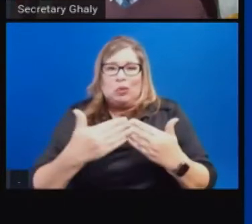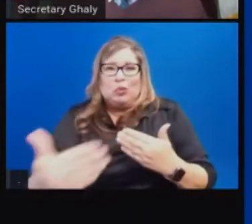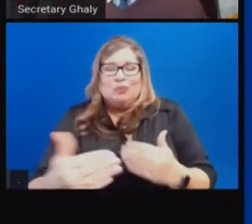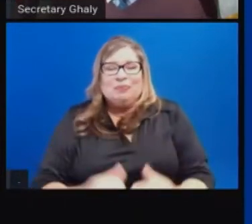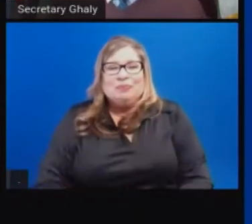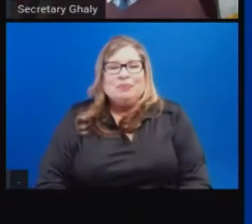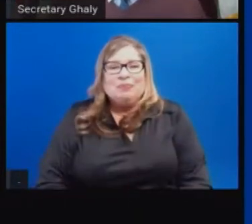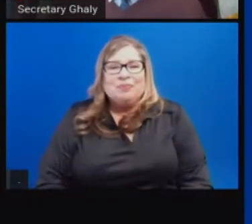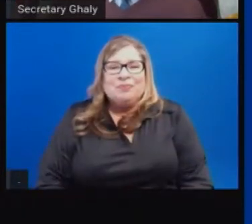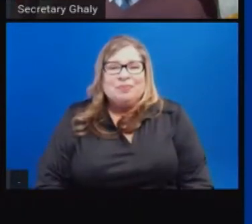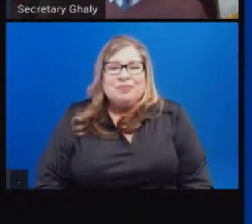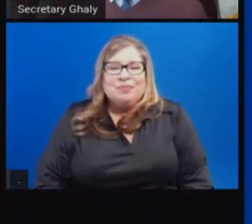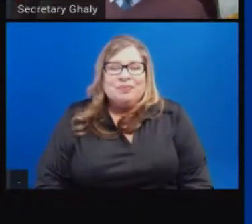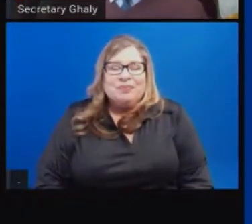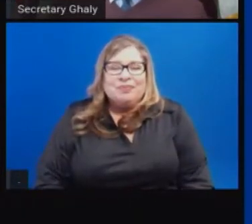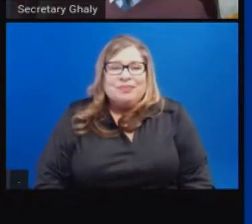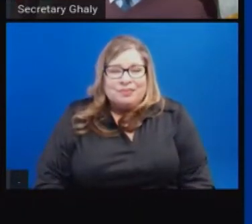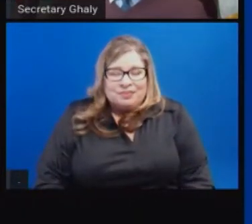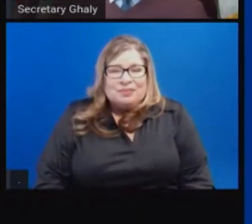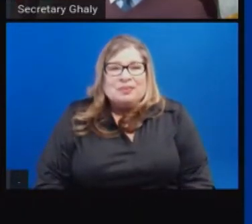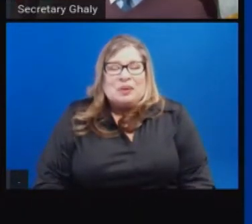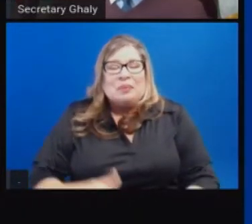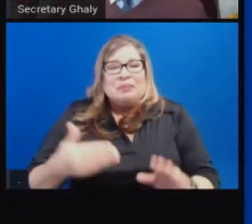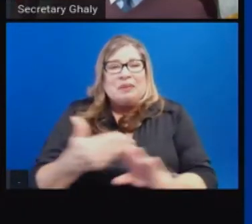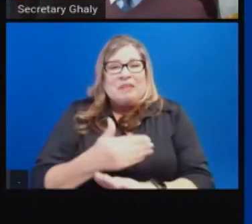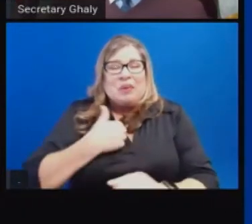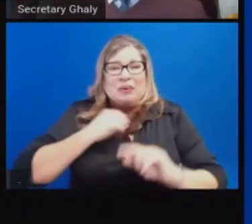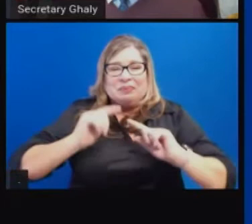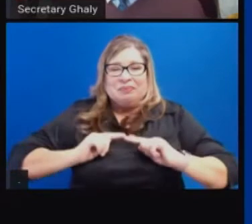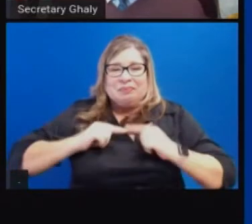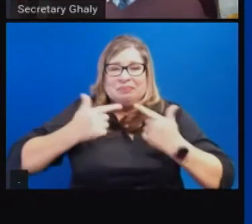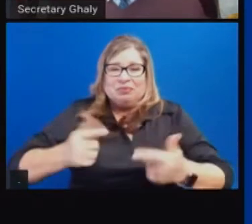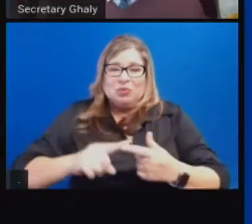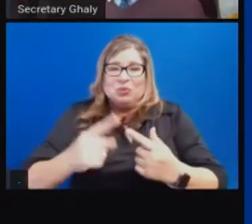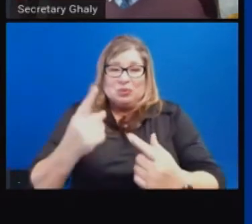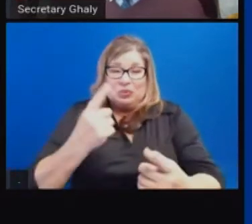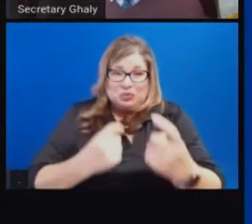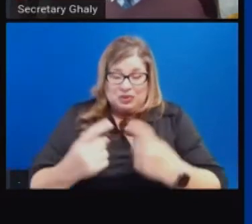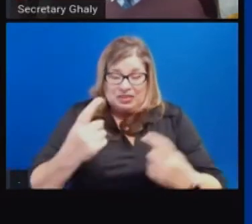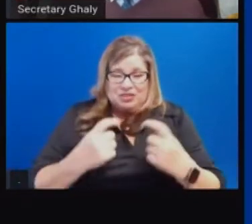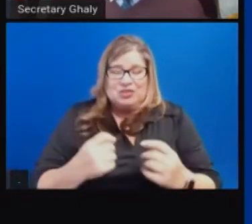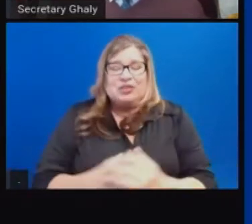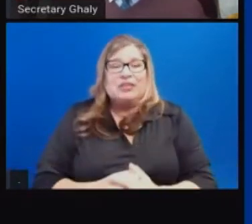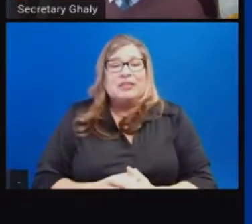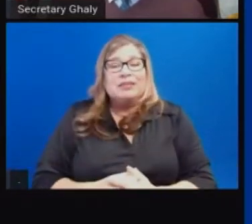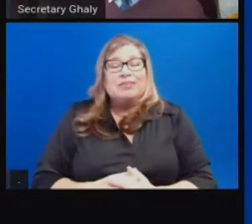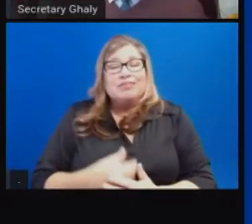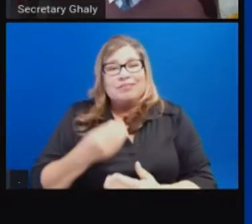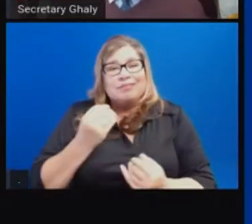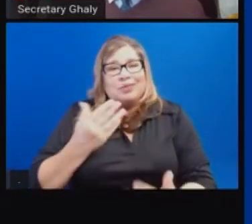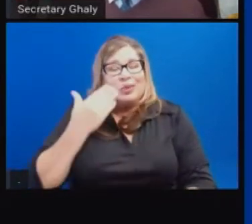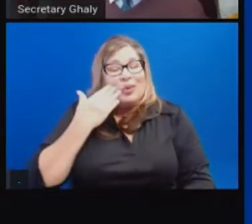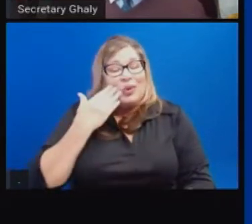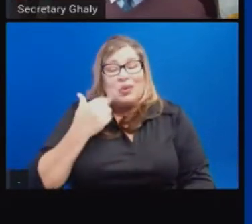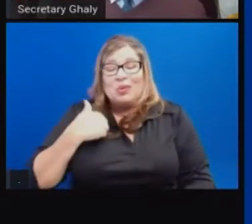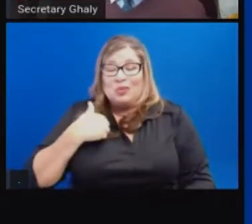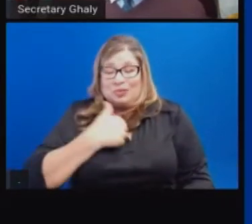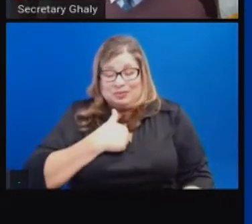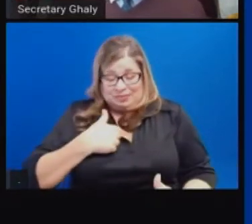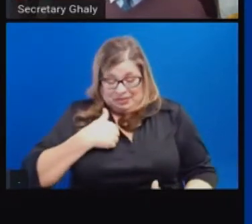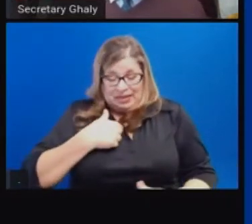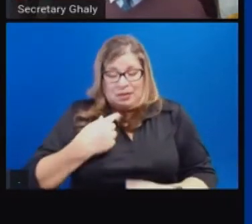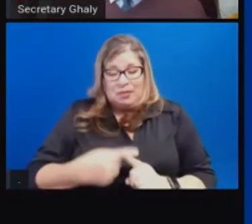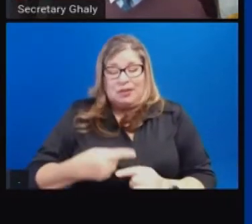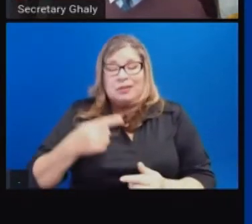So, as we always do, before we turn it over to the reporters, and both Secretary Richardson and I are happy to be here and answer as many